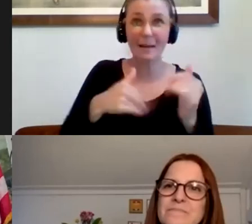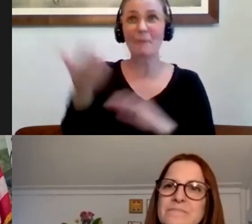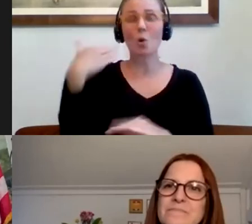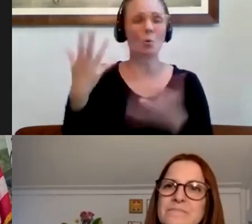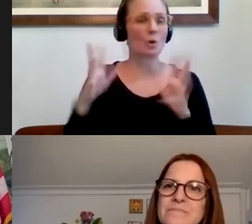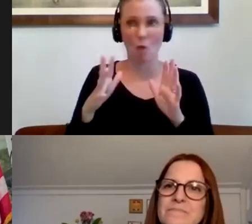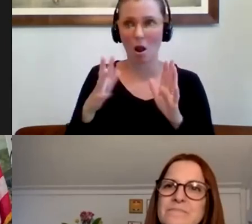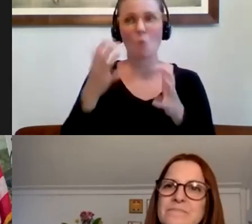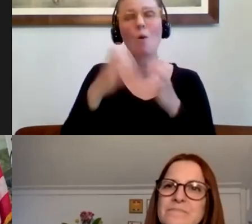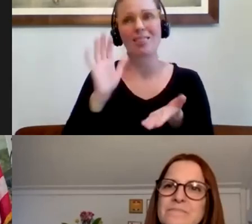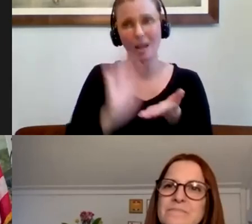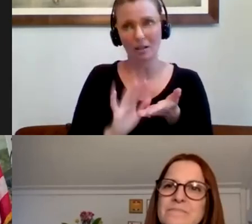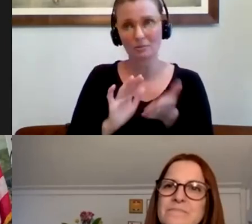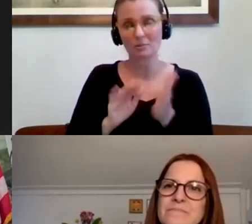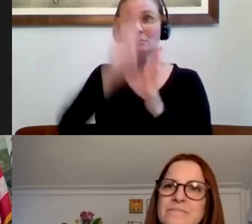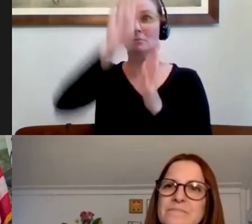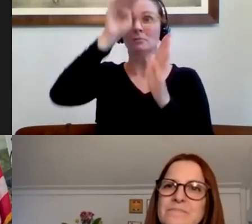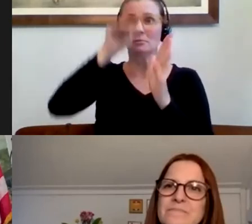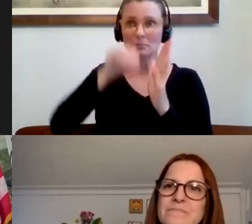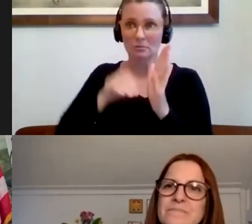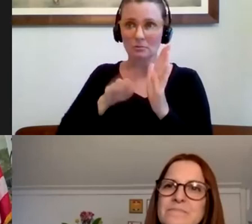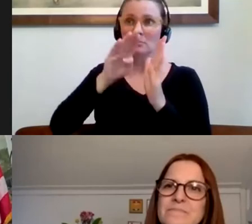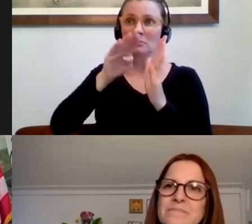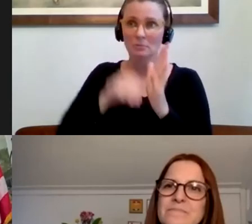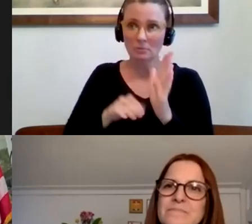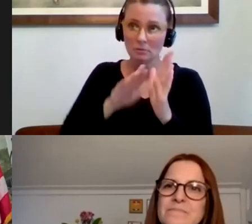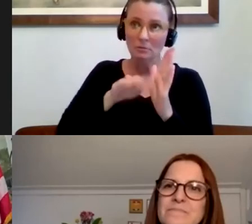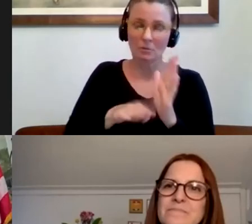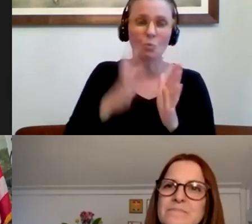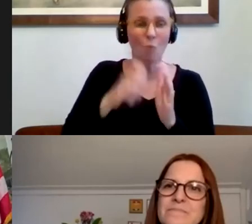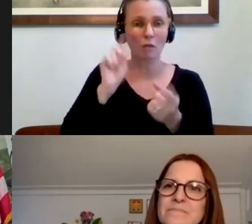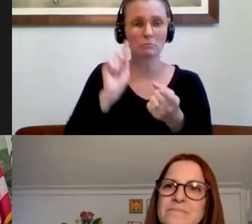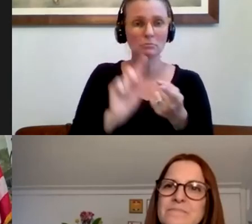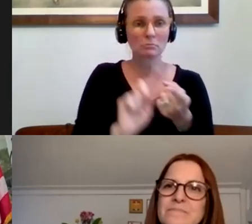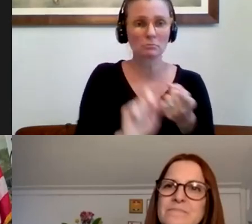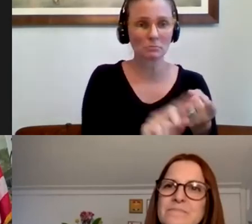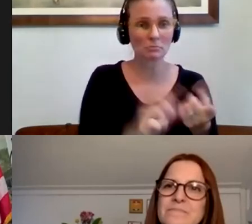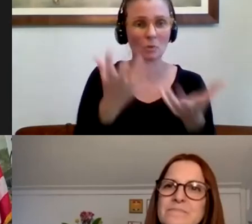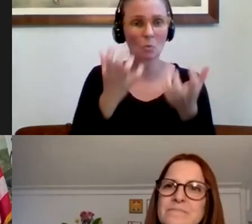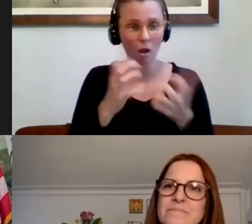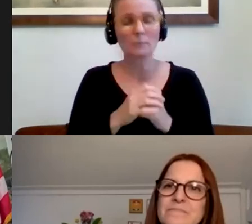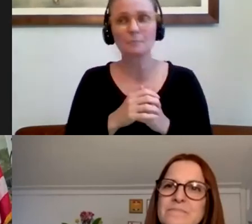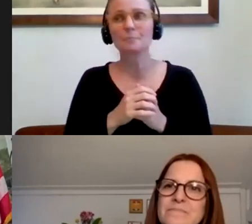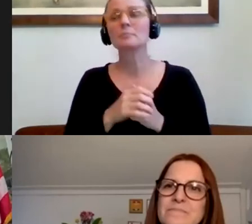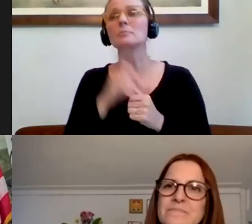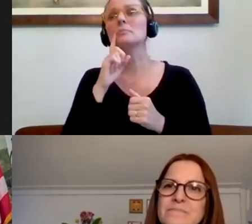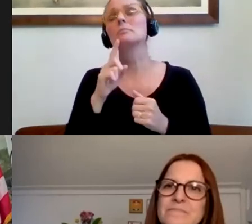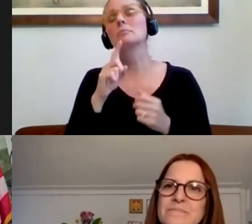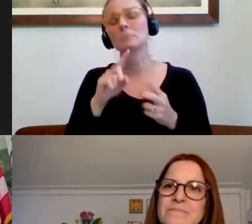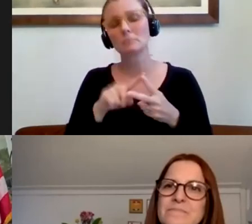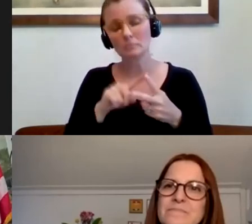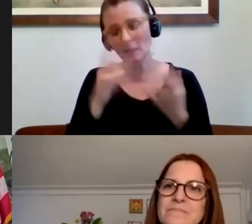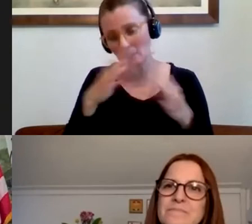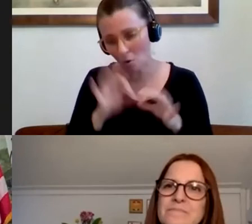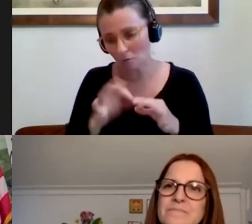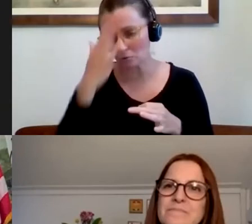deeper depths than it is now, if you can believe it. So individually, the viral test is important to know if we have it, if we need to seek treatment, how to respond to that.